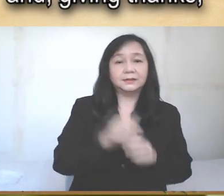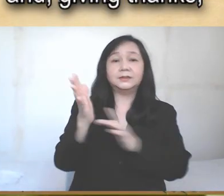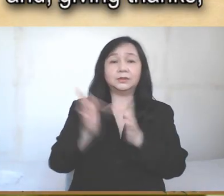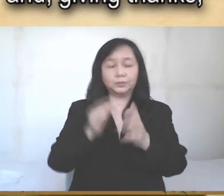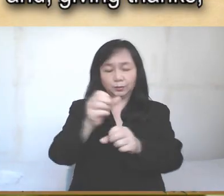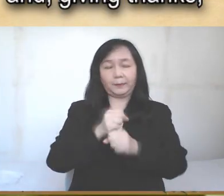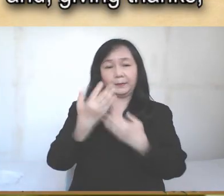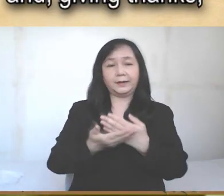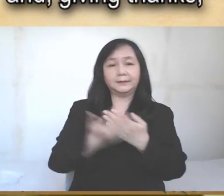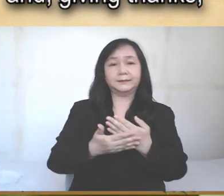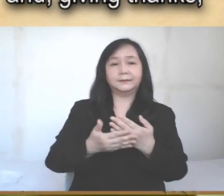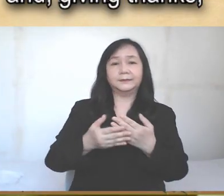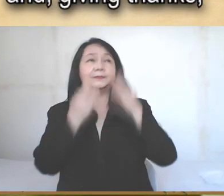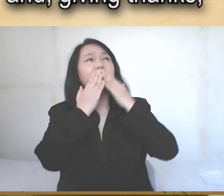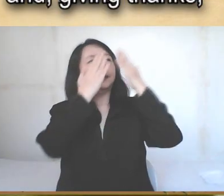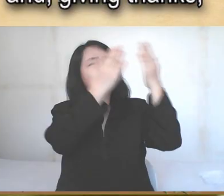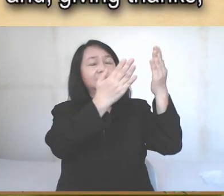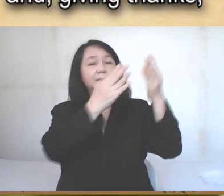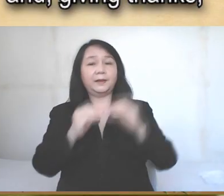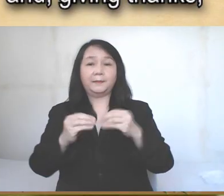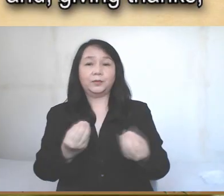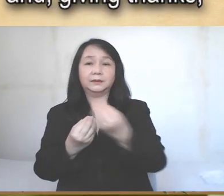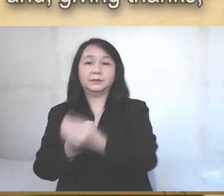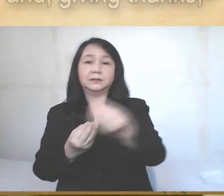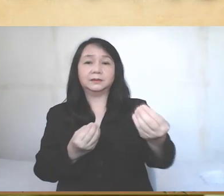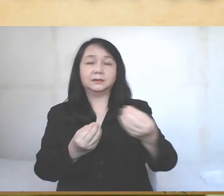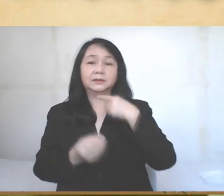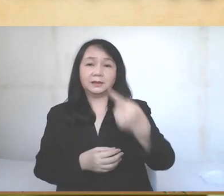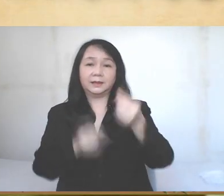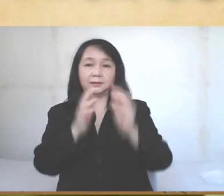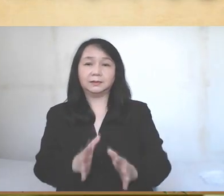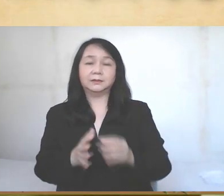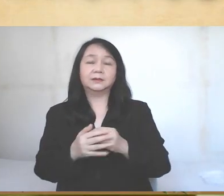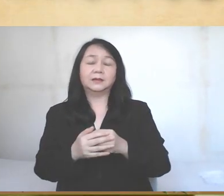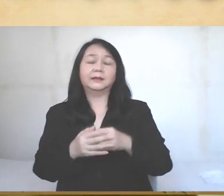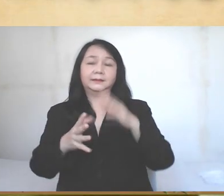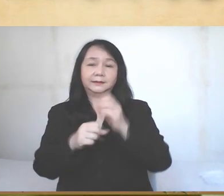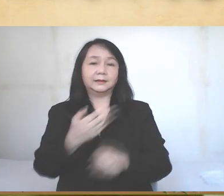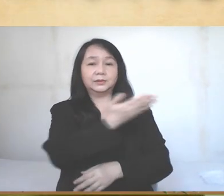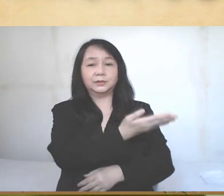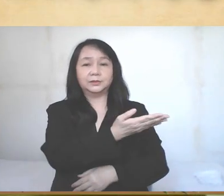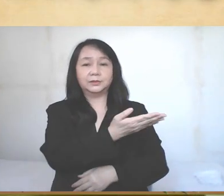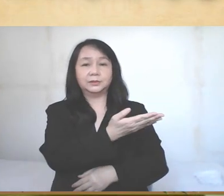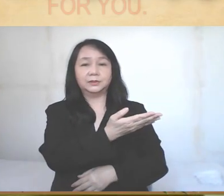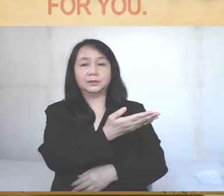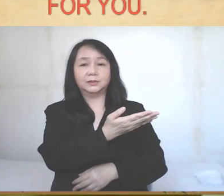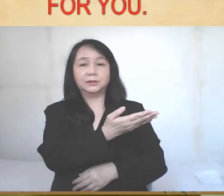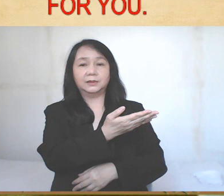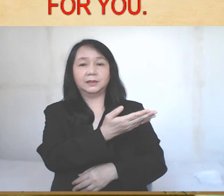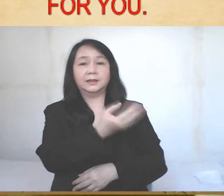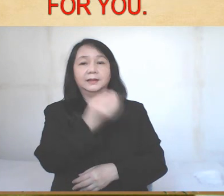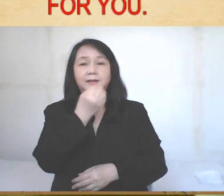entered willingly into his passion, he took bread and giving thanks broke it, gave it to his disciples